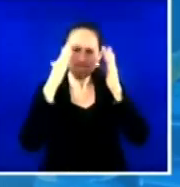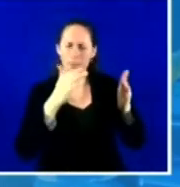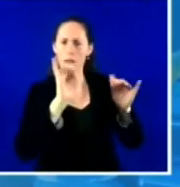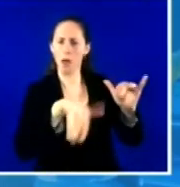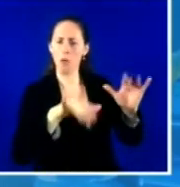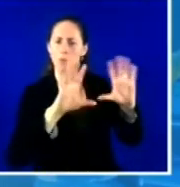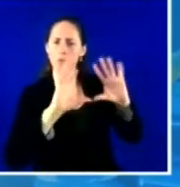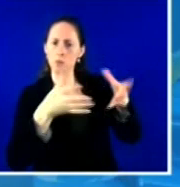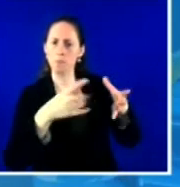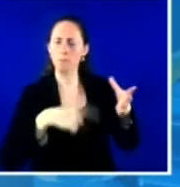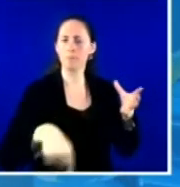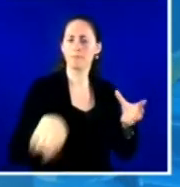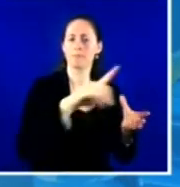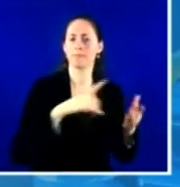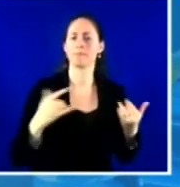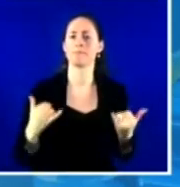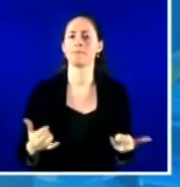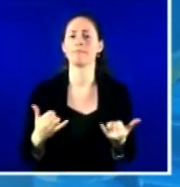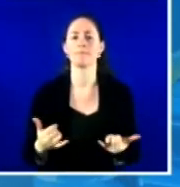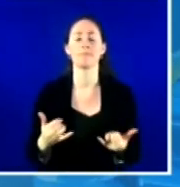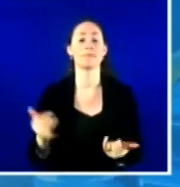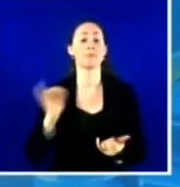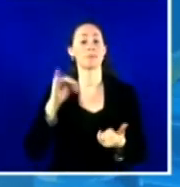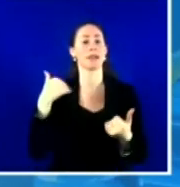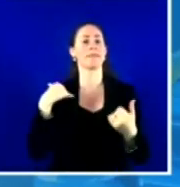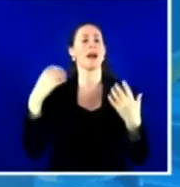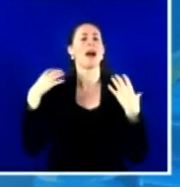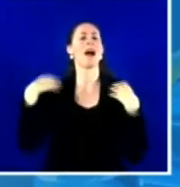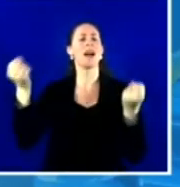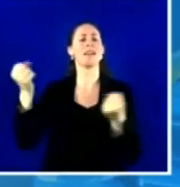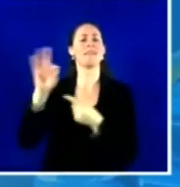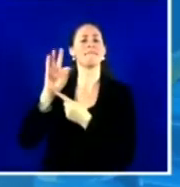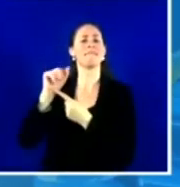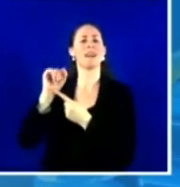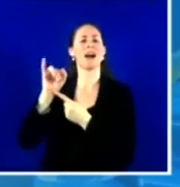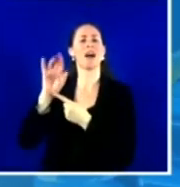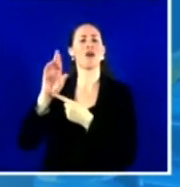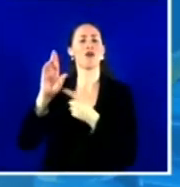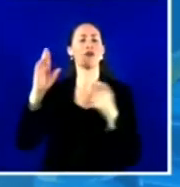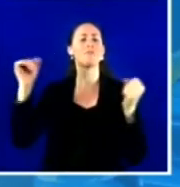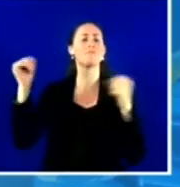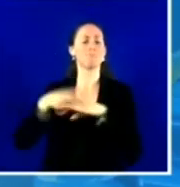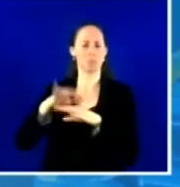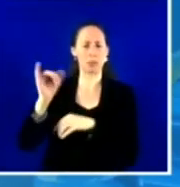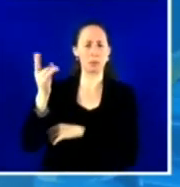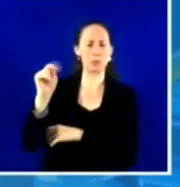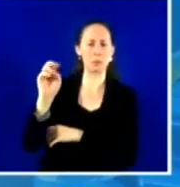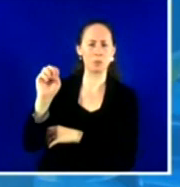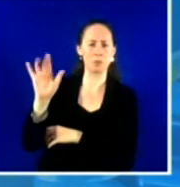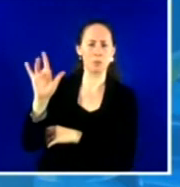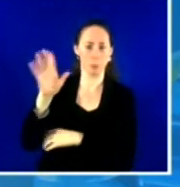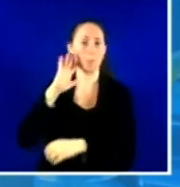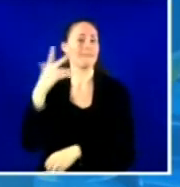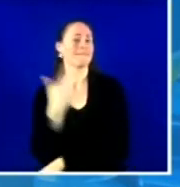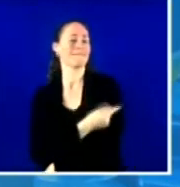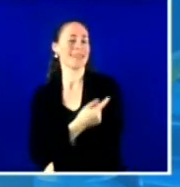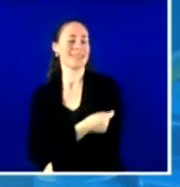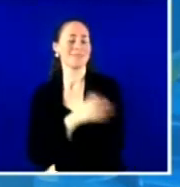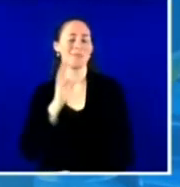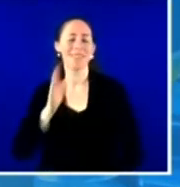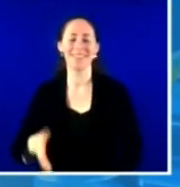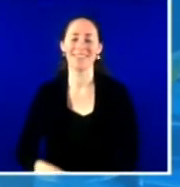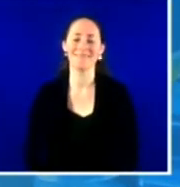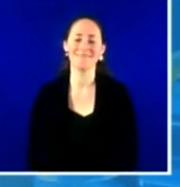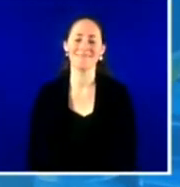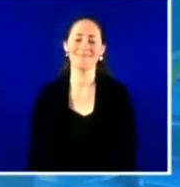we have a health fair that's coming up on June 25th. And we'll obviously be offering the vaccine at that time as well. One of our